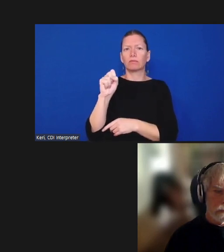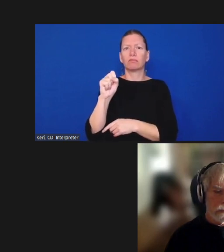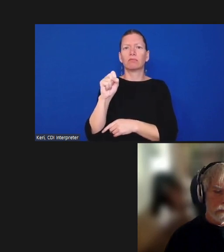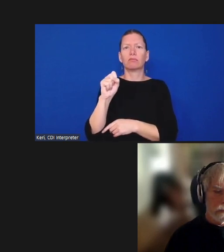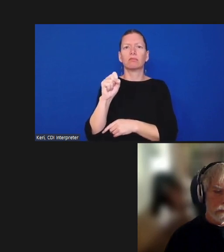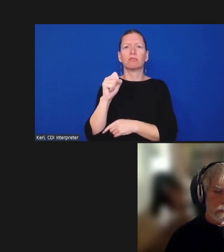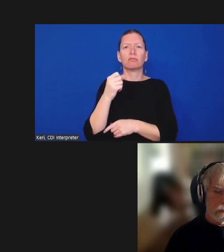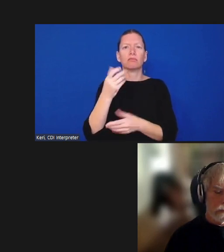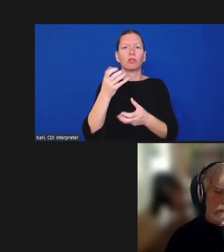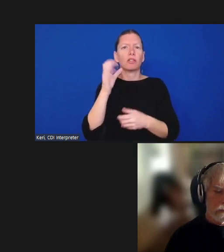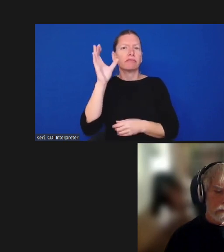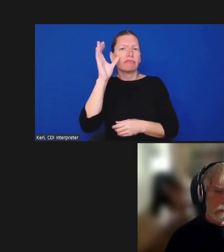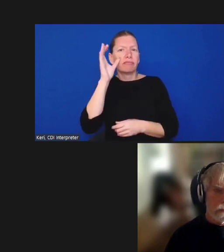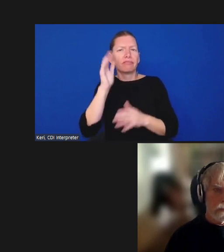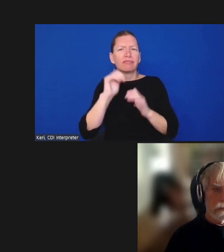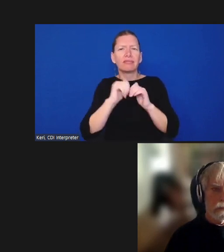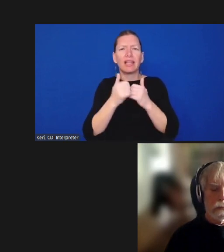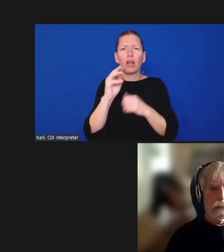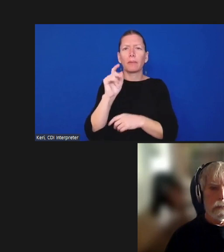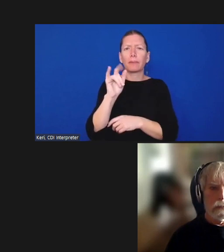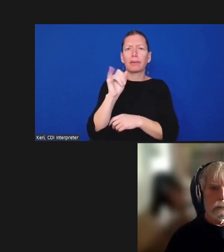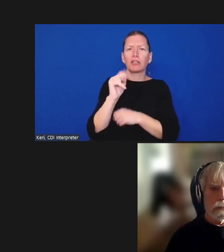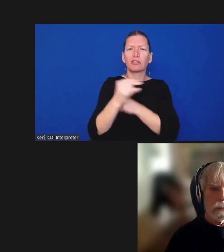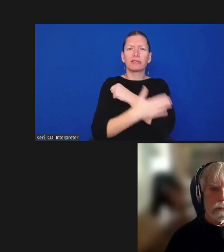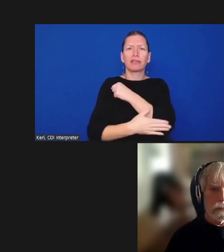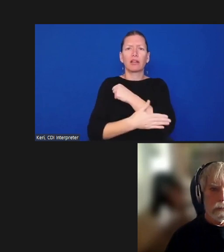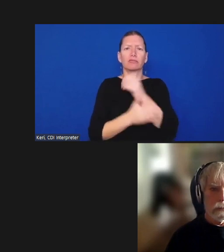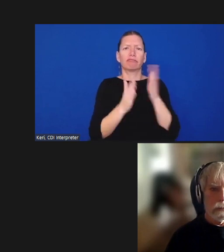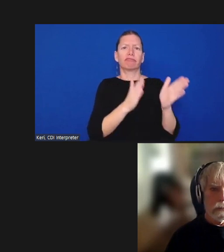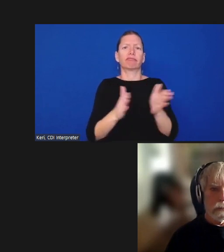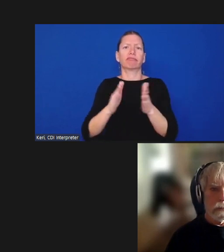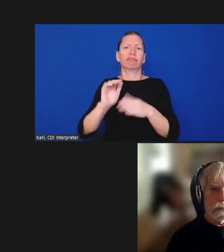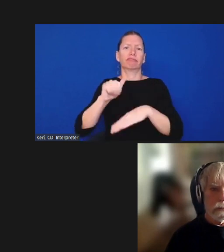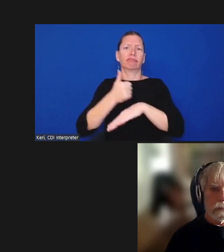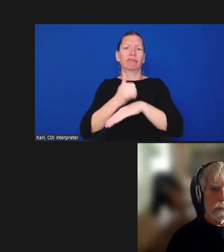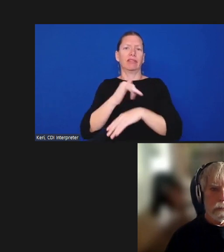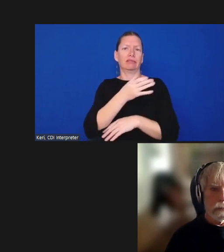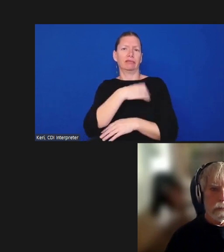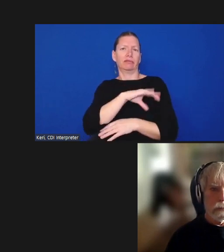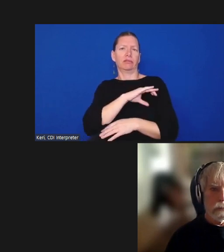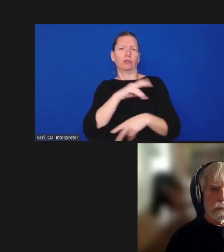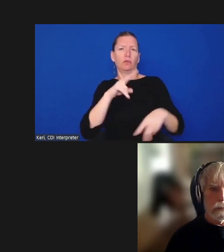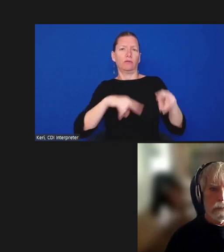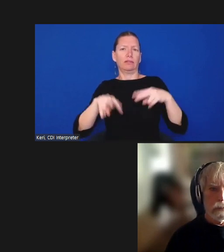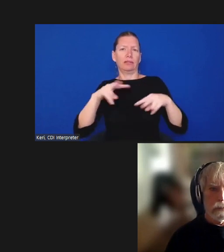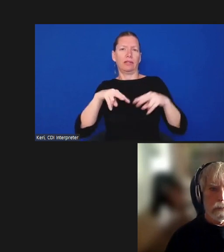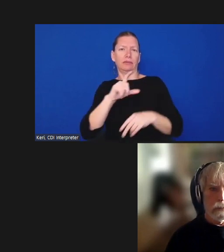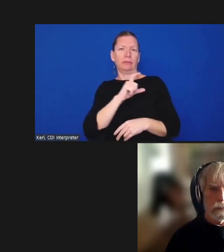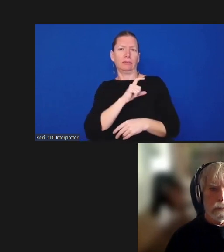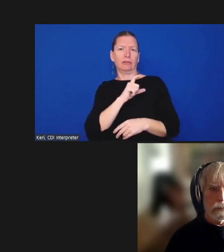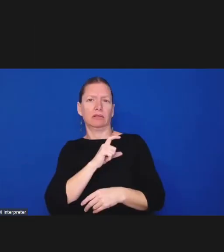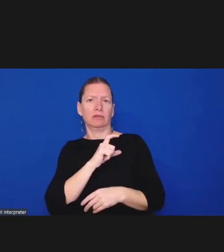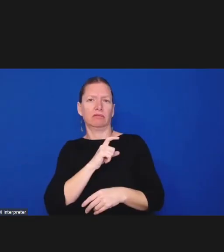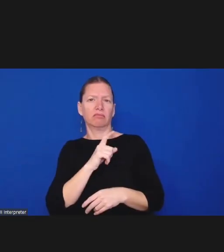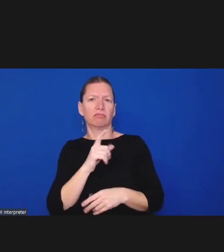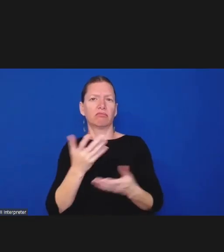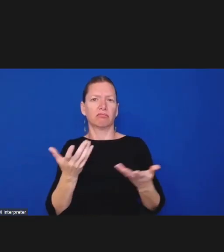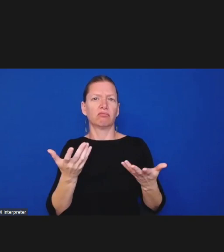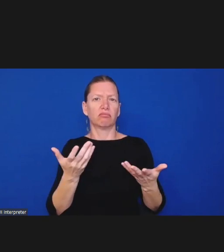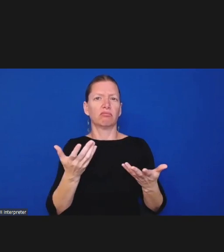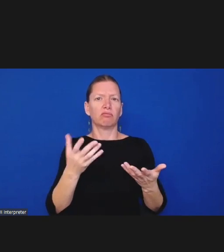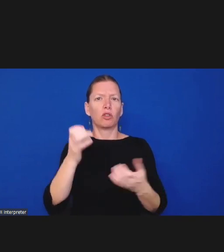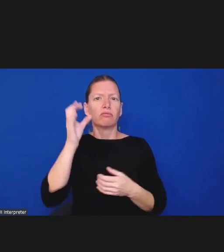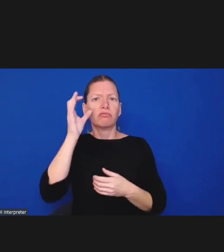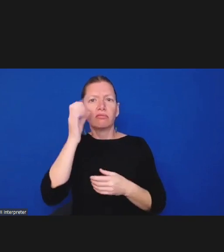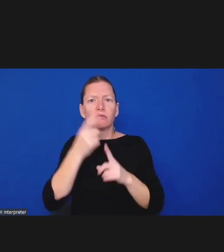the public um so thank you brian for your moderation and it's nice to be here all right well thank you and uh thank you for